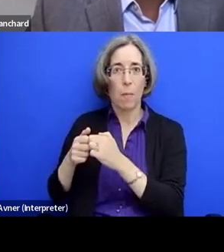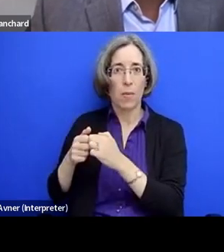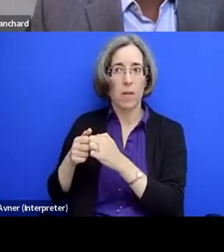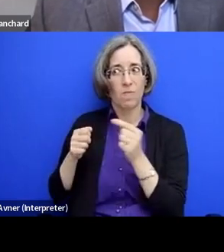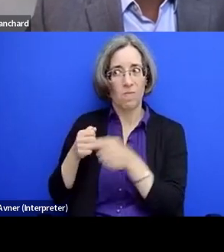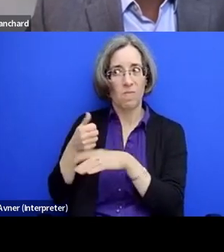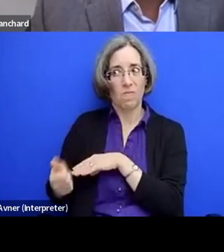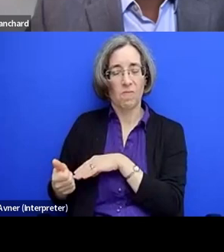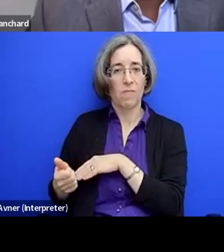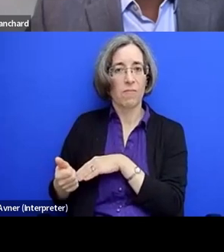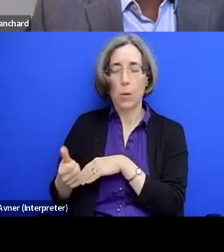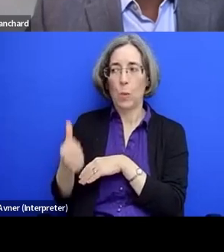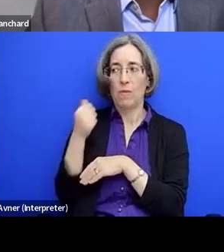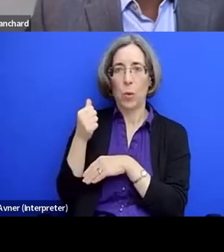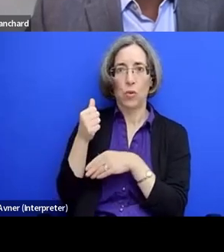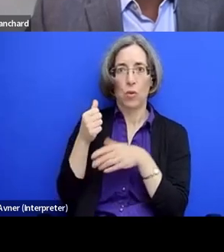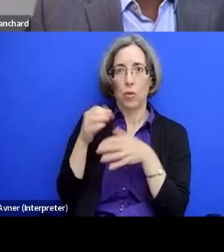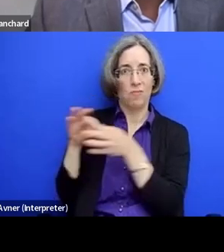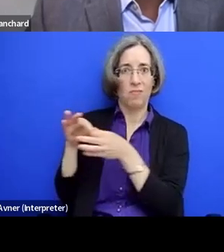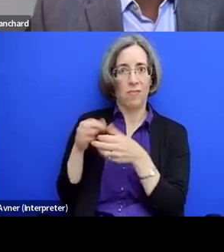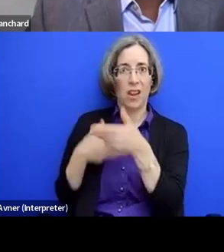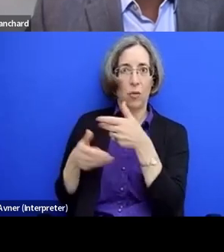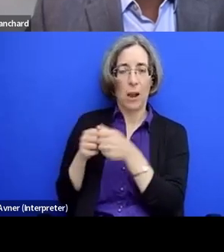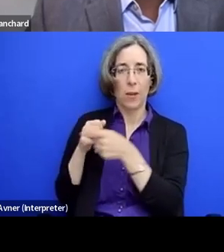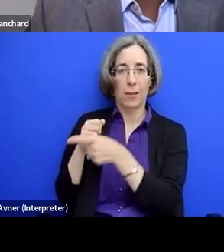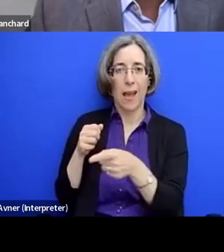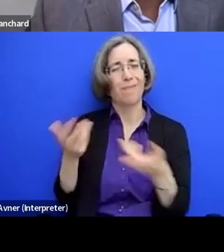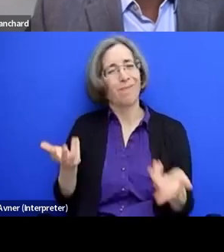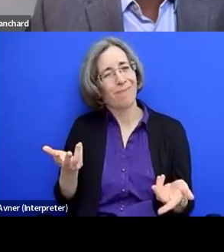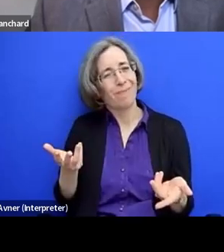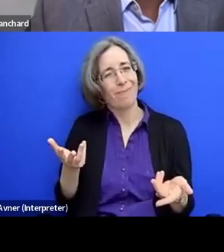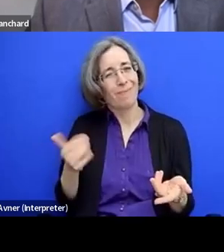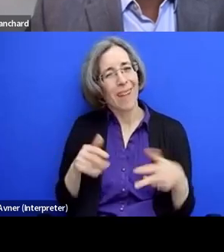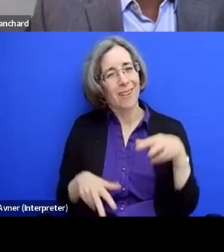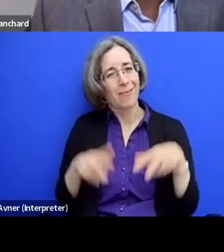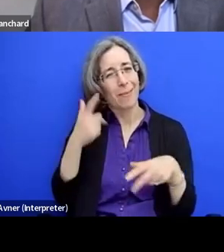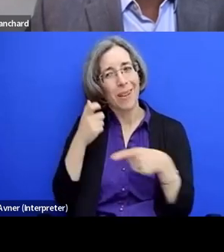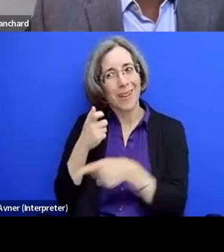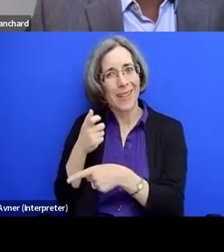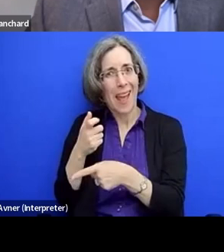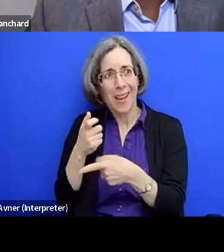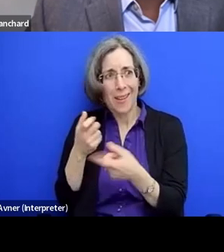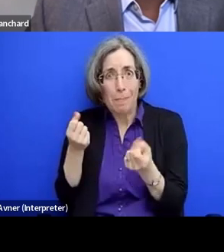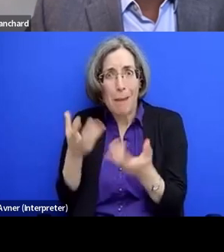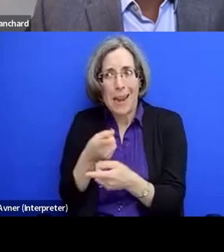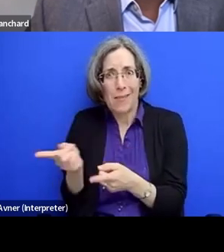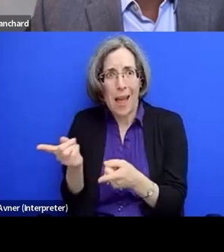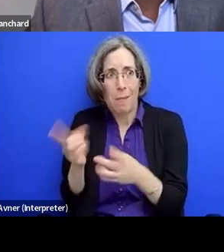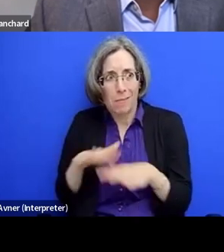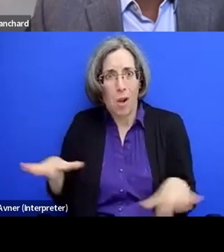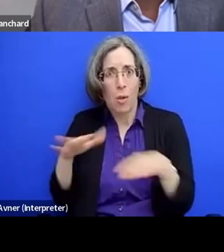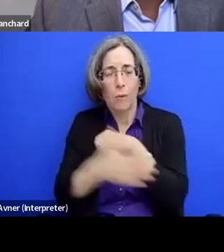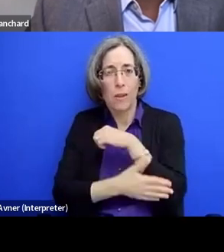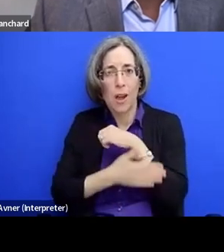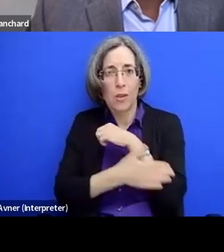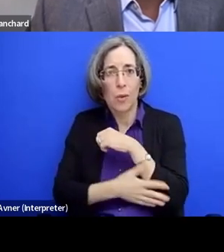interaction with them, which I think is difficult considering their prevalence in the country and the, the relative paucity of